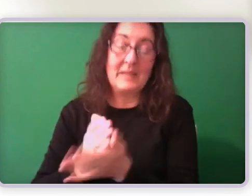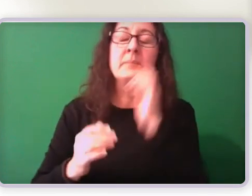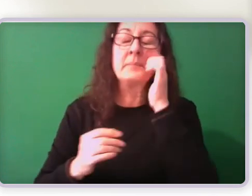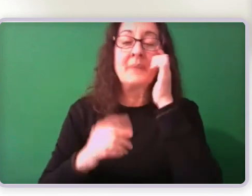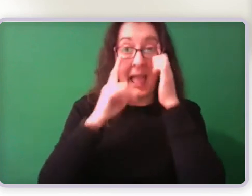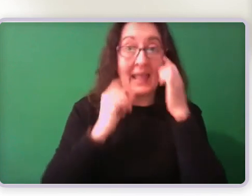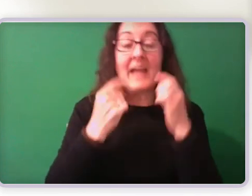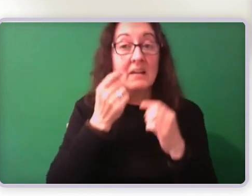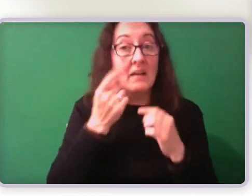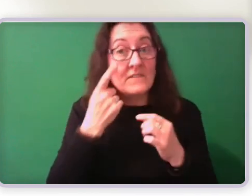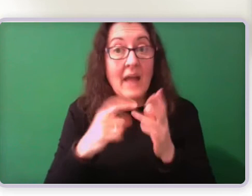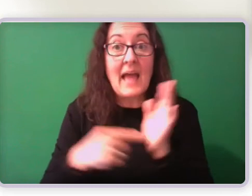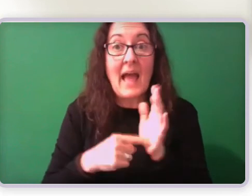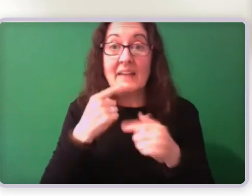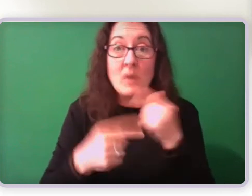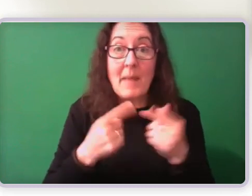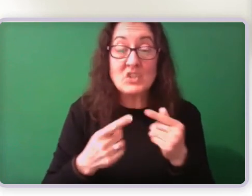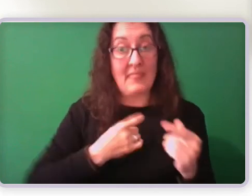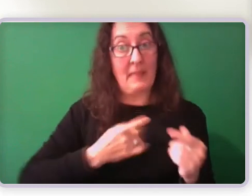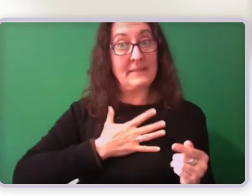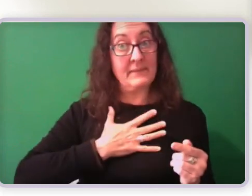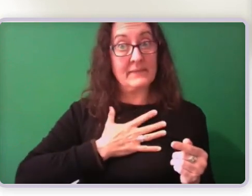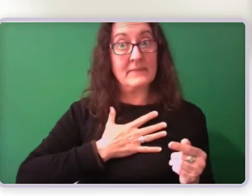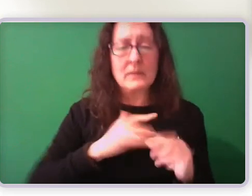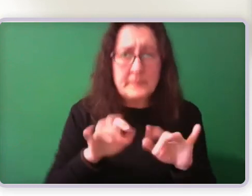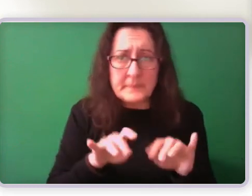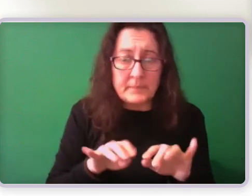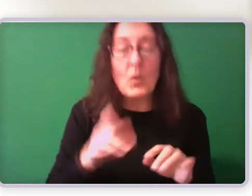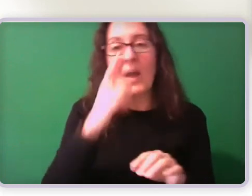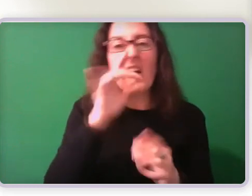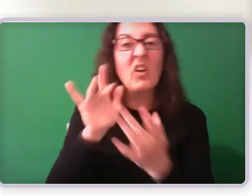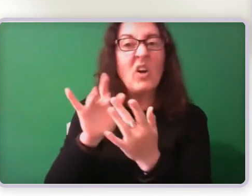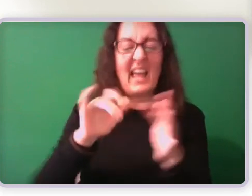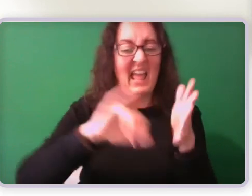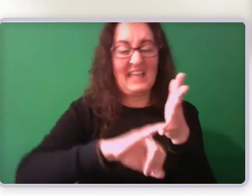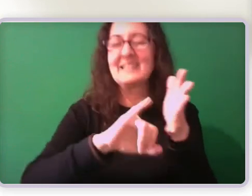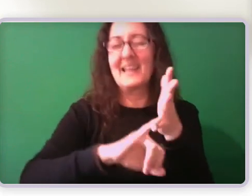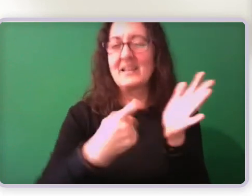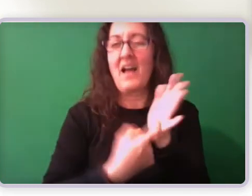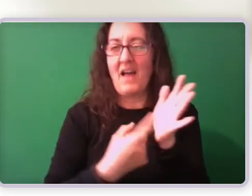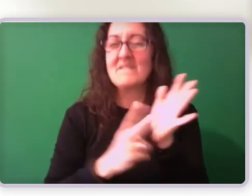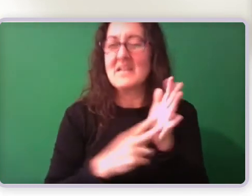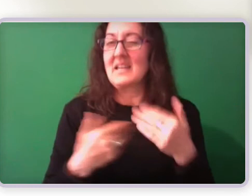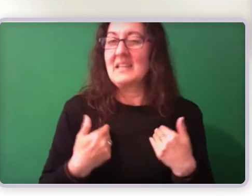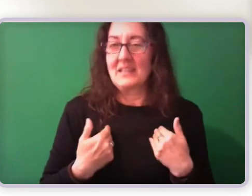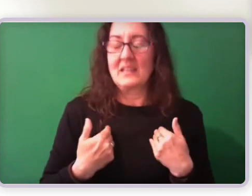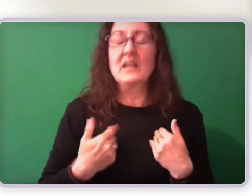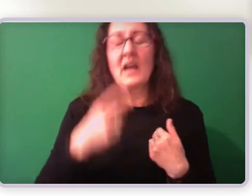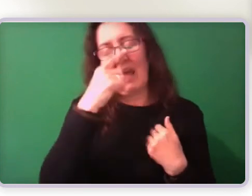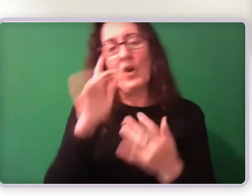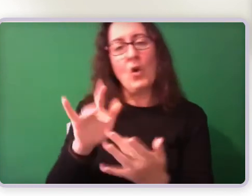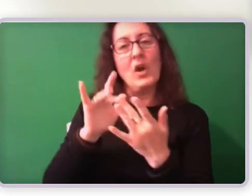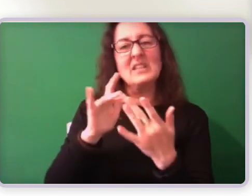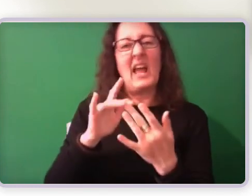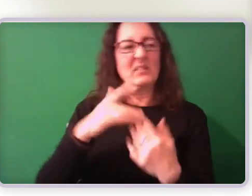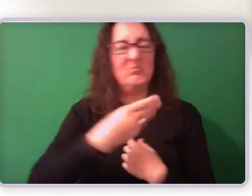themselves and see the information themselves or they could even contact SSRV and have a chat to one of our lawyers about what they need to do.